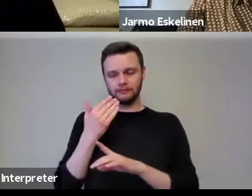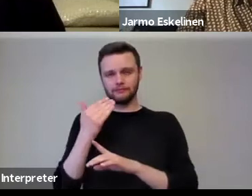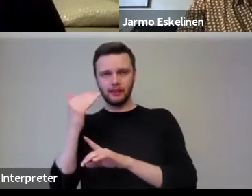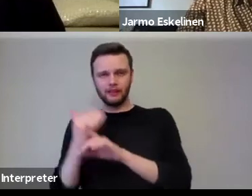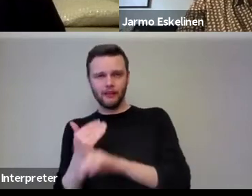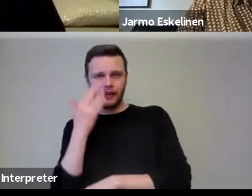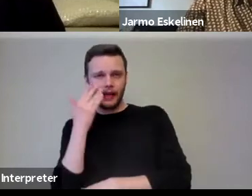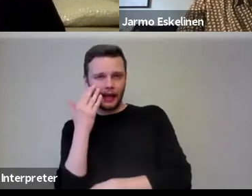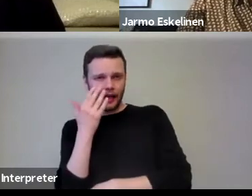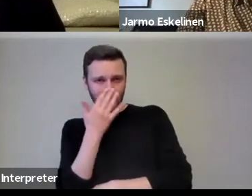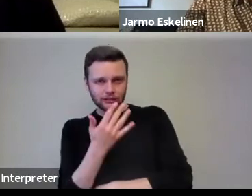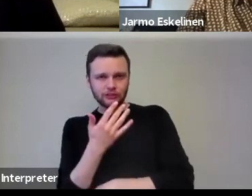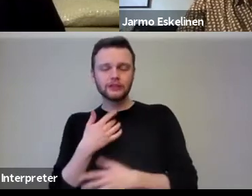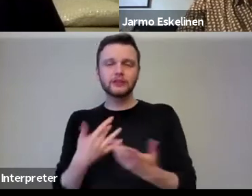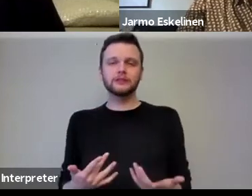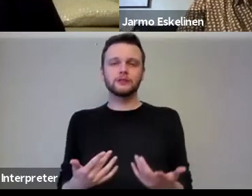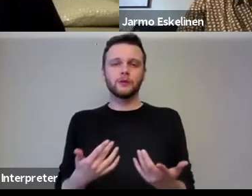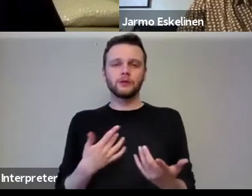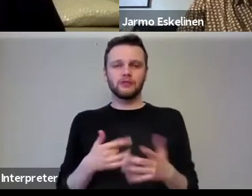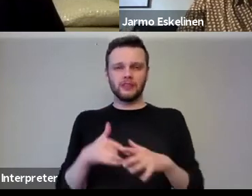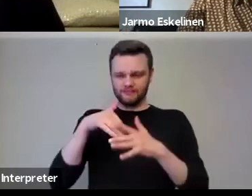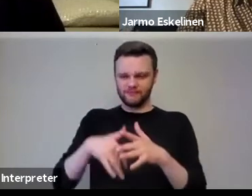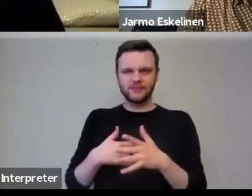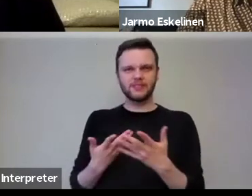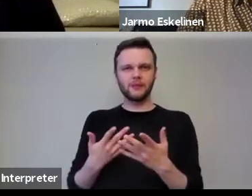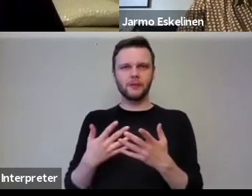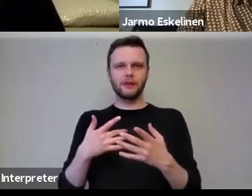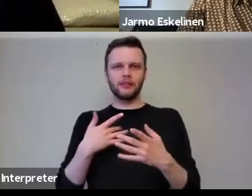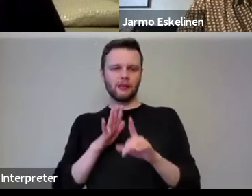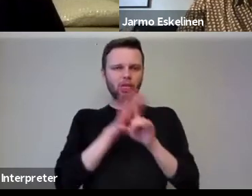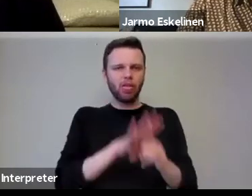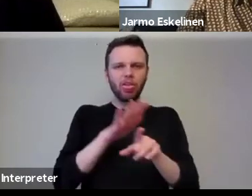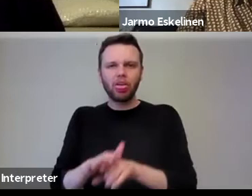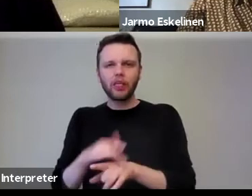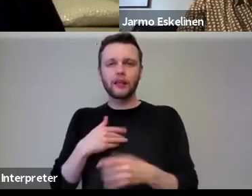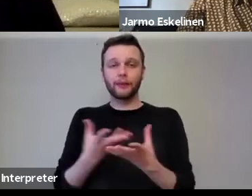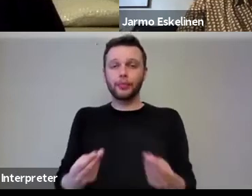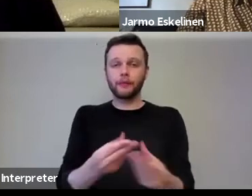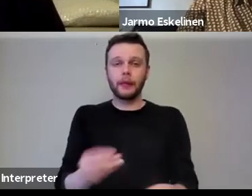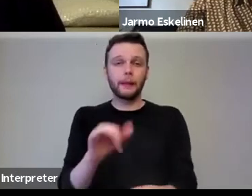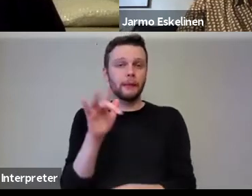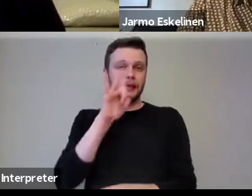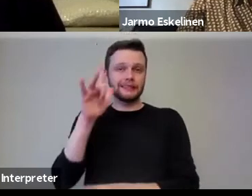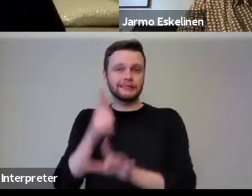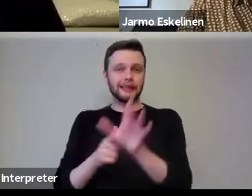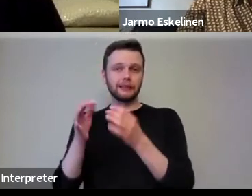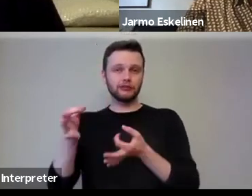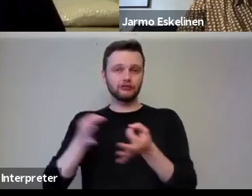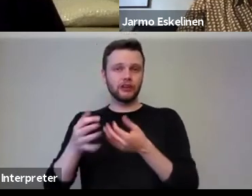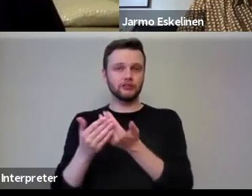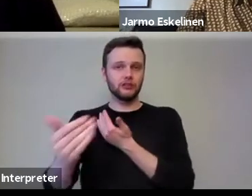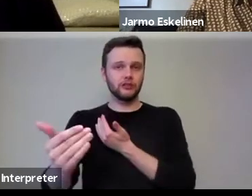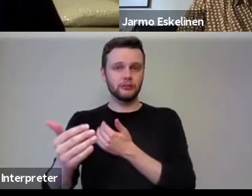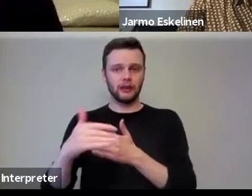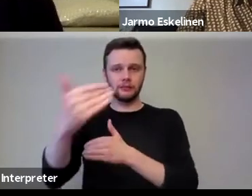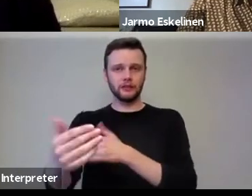that from the very root of things, you're eradicating xenophobia, though it may be a 10 year strategy where you've gone until 2030.